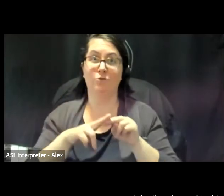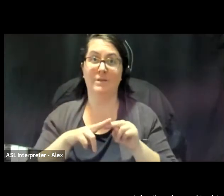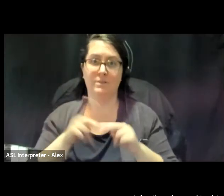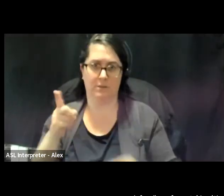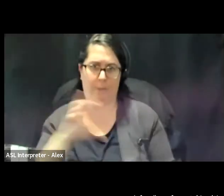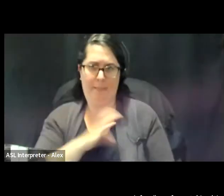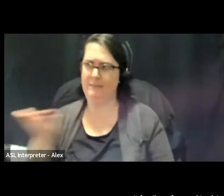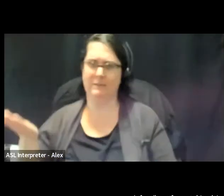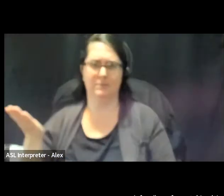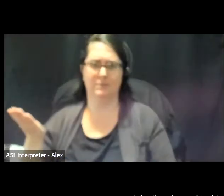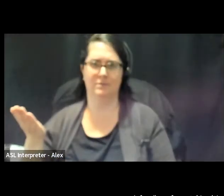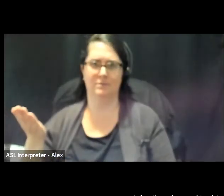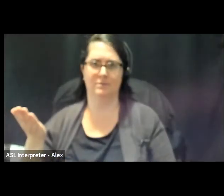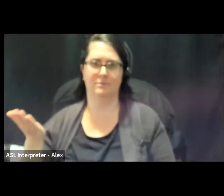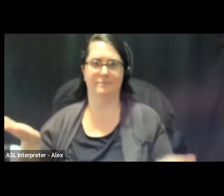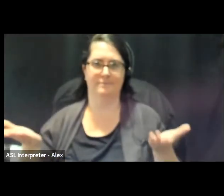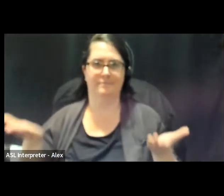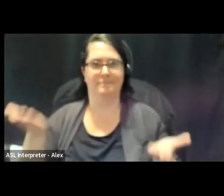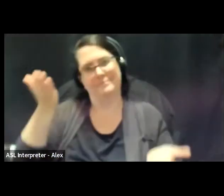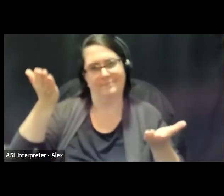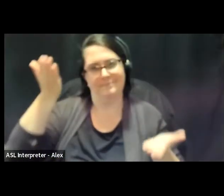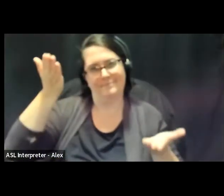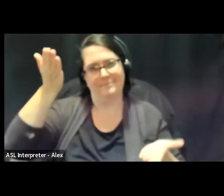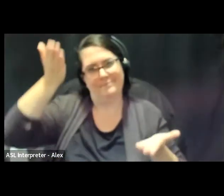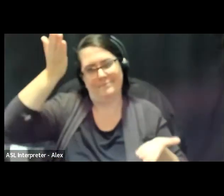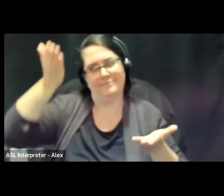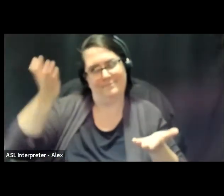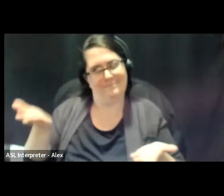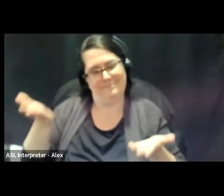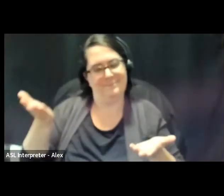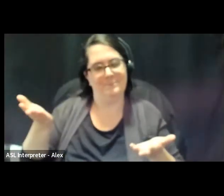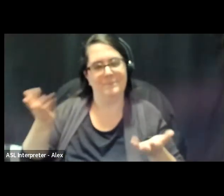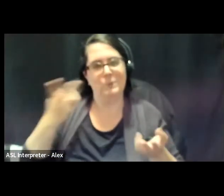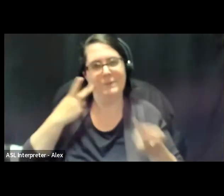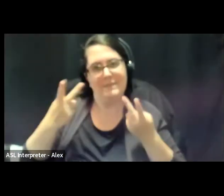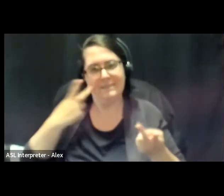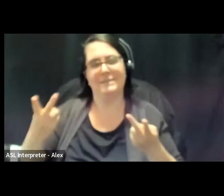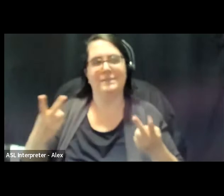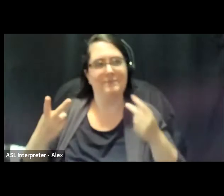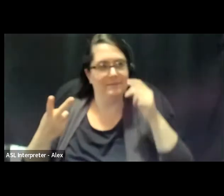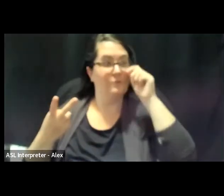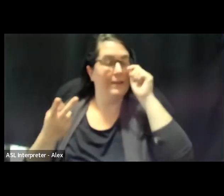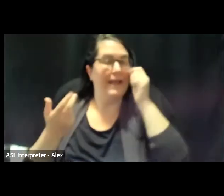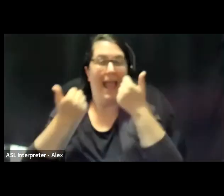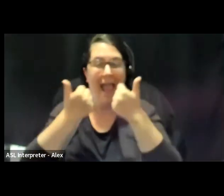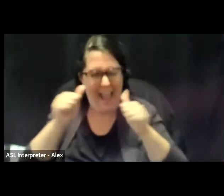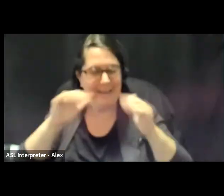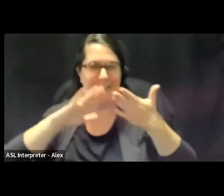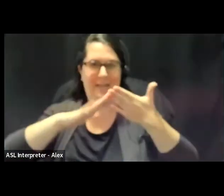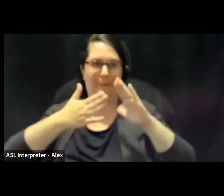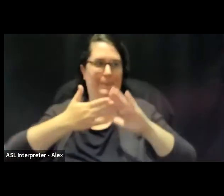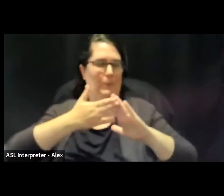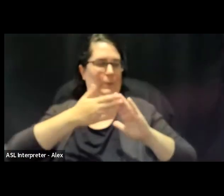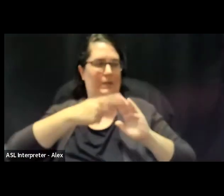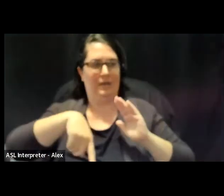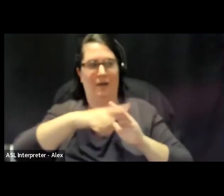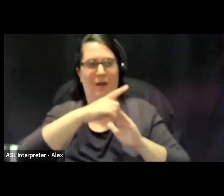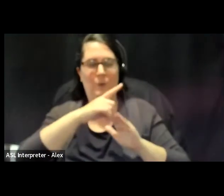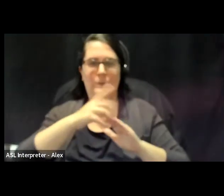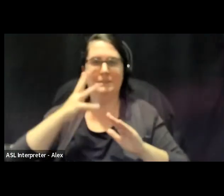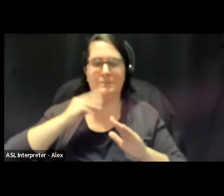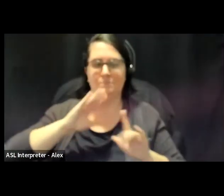the police, right, so it shows us what happens when nearly any community that we can think of who's experiencing